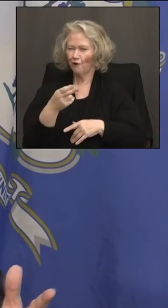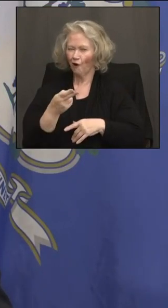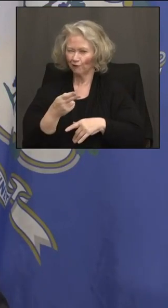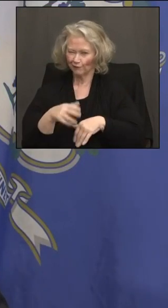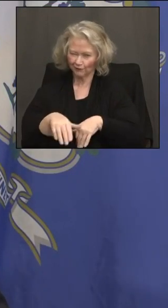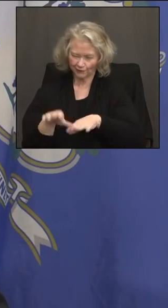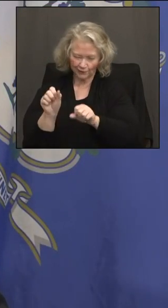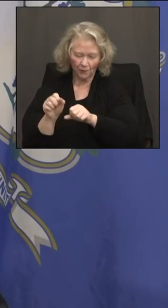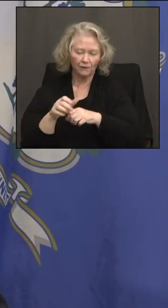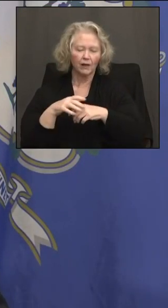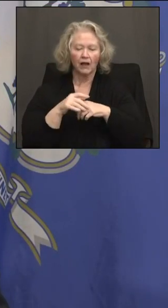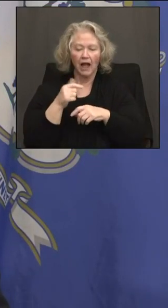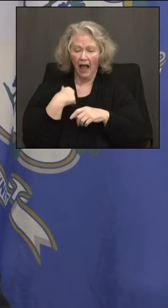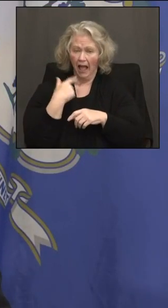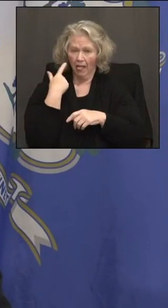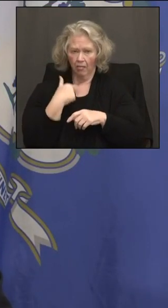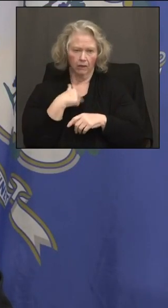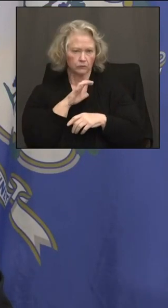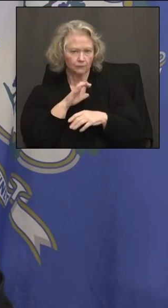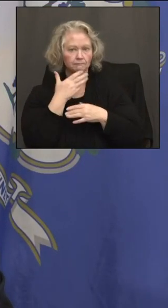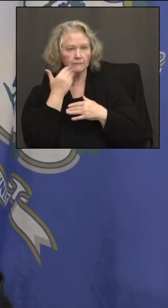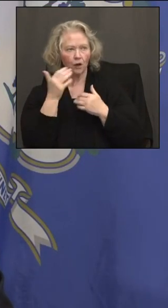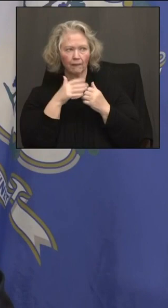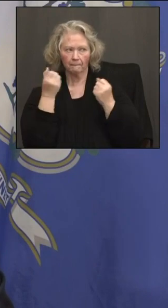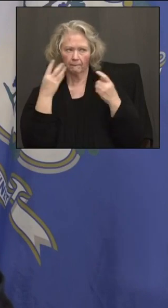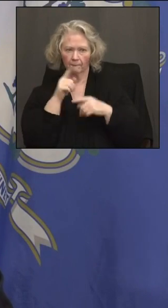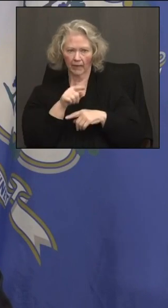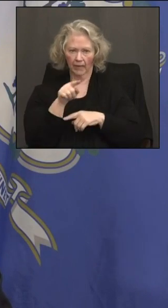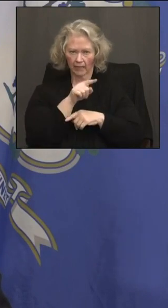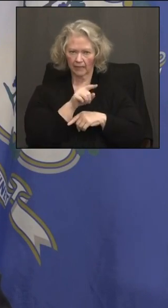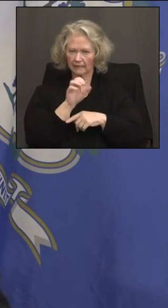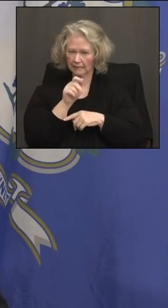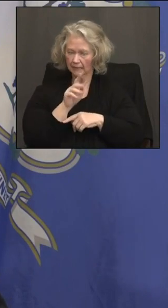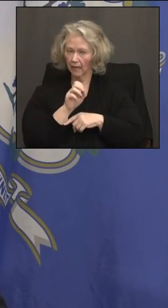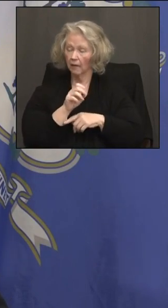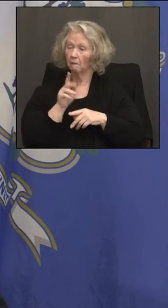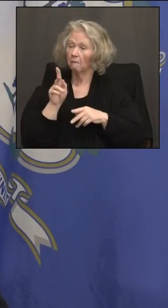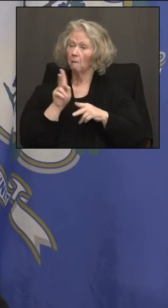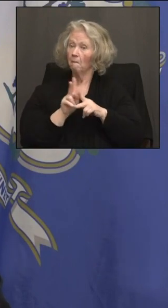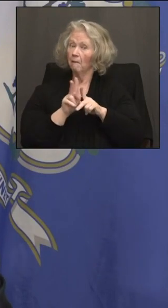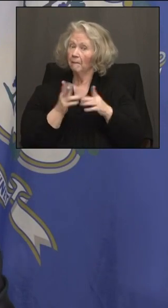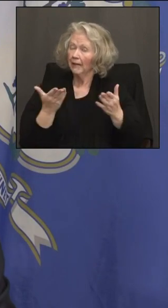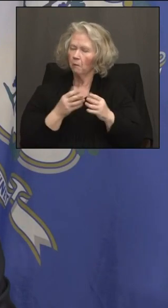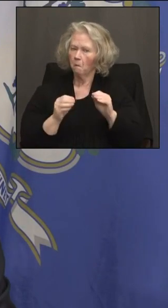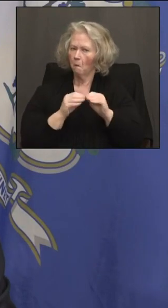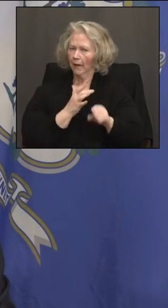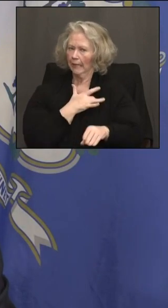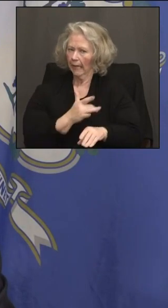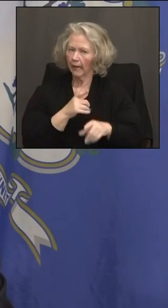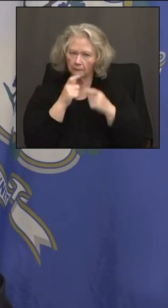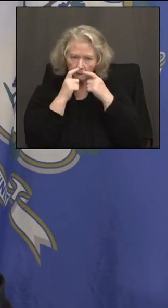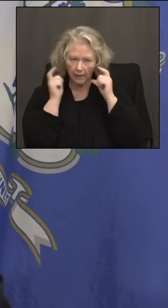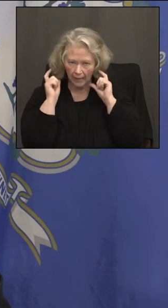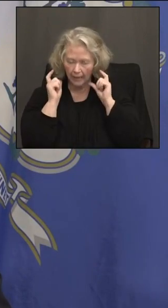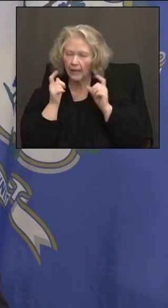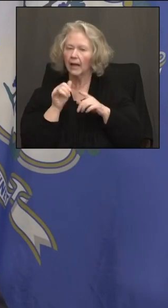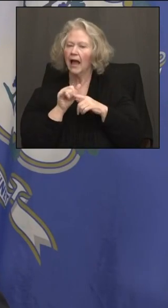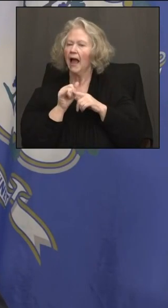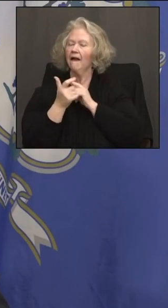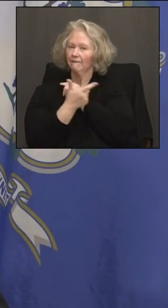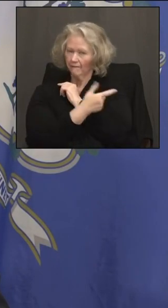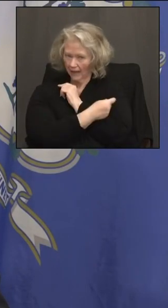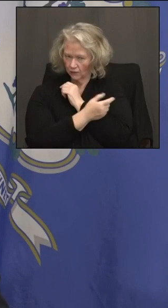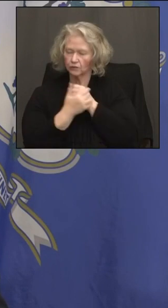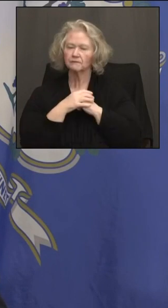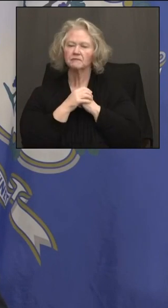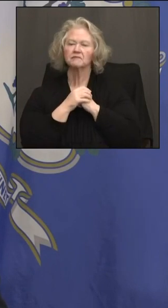I think we're doing a lot better than a lot of these other states. We are more likely to wear the mask or more likely to get vaccinated. There is